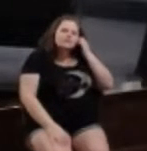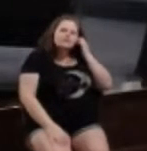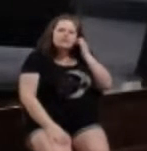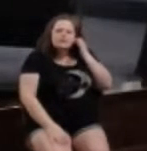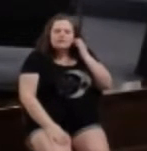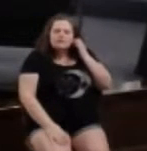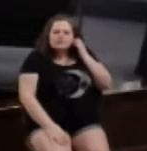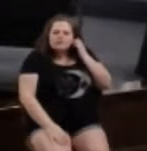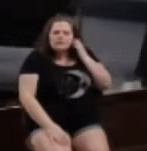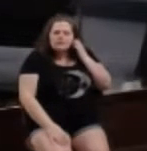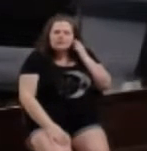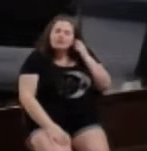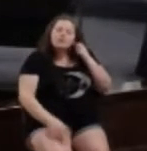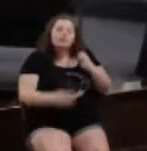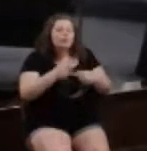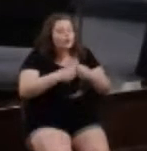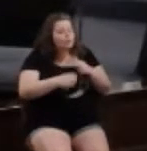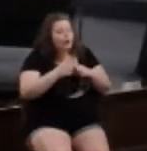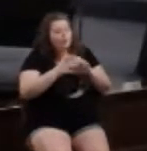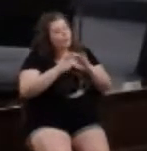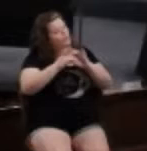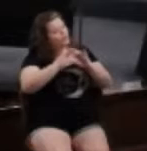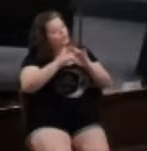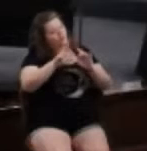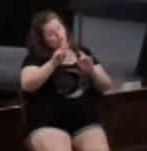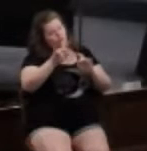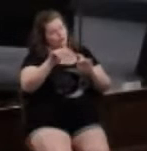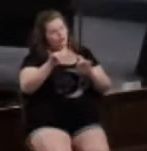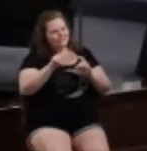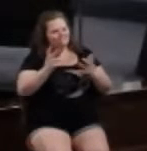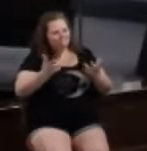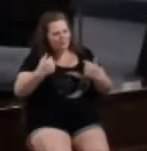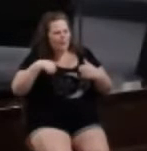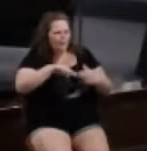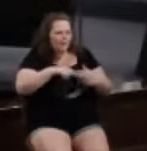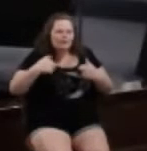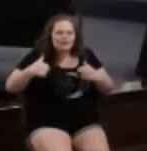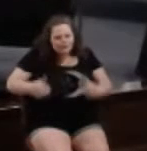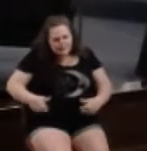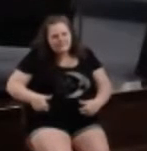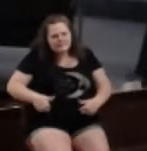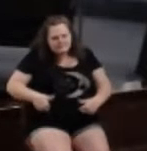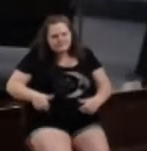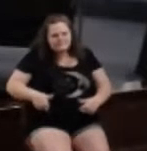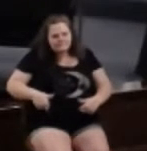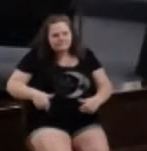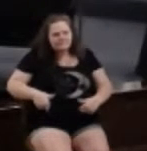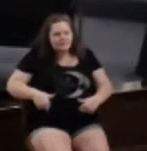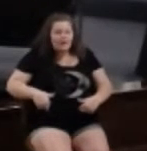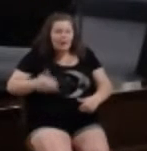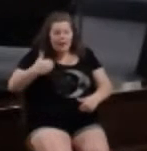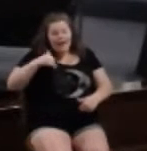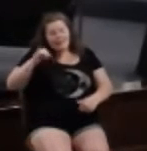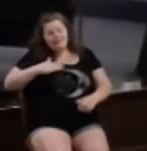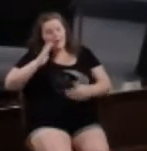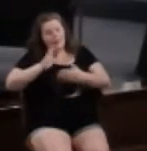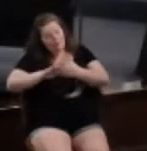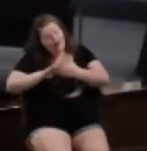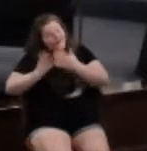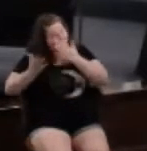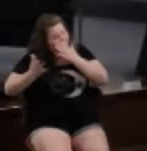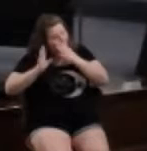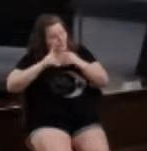the problem with unity is we are human and we have as my wife likes to say